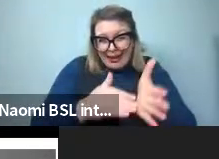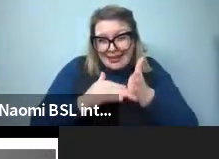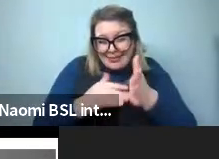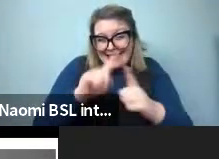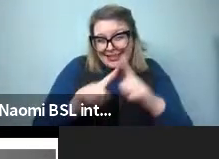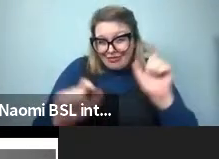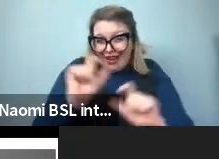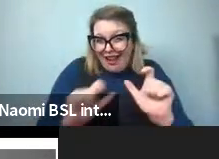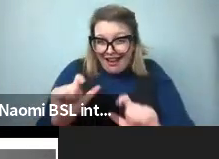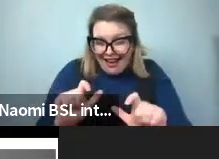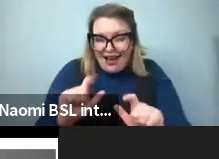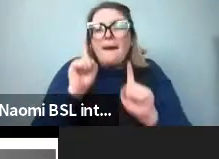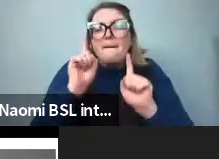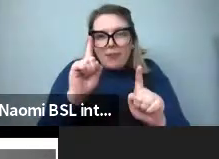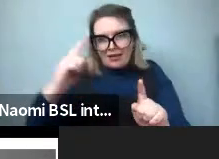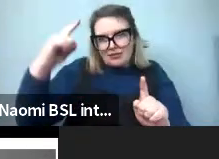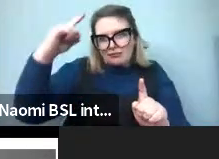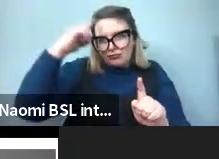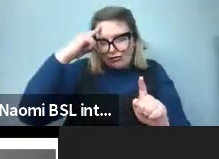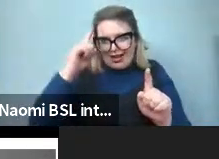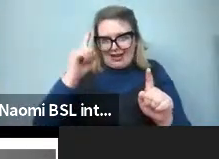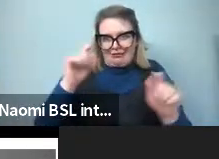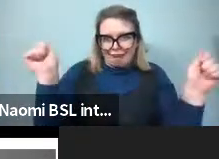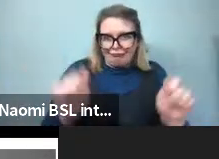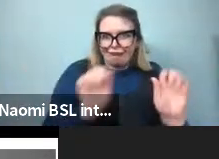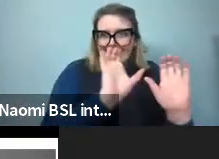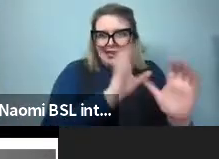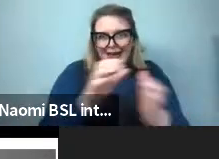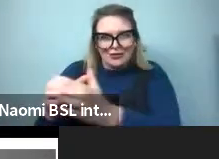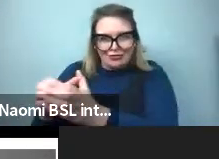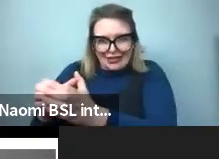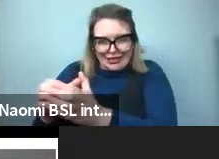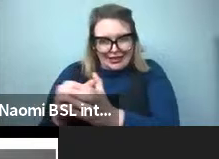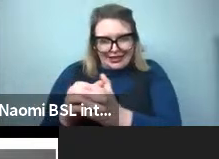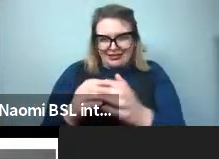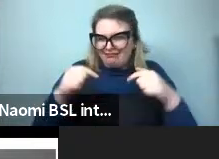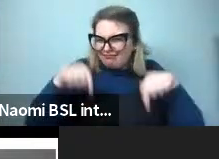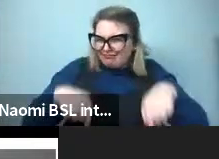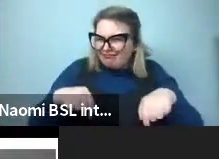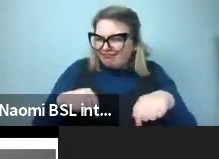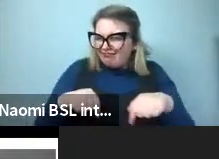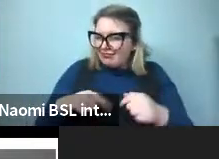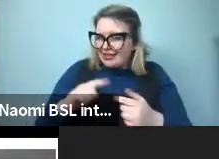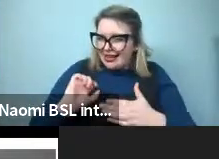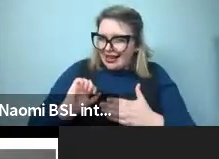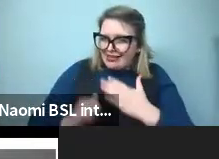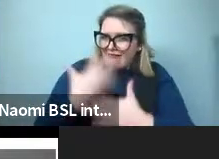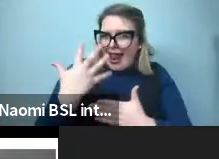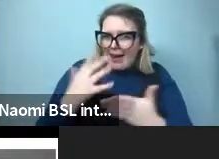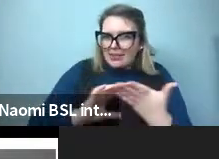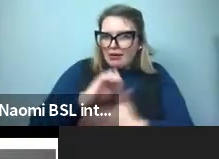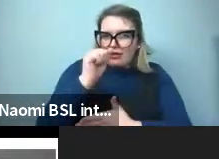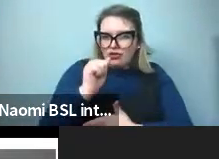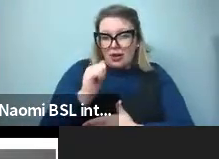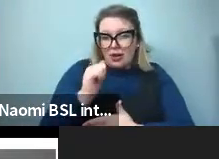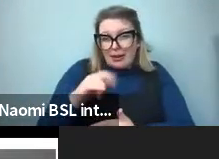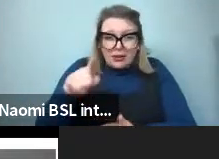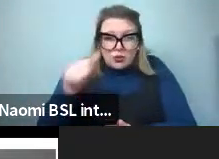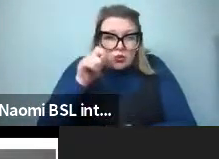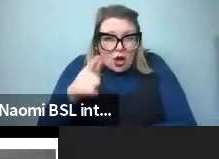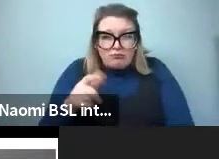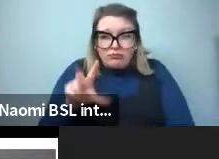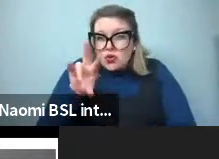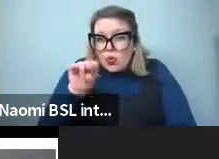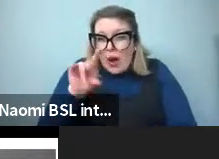into some small, relatively small set of words. In an industrialized culture, maybe, you know, only 12 words for